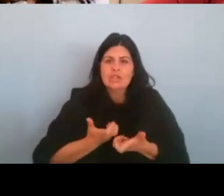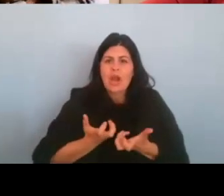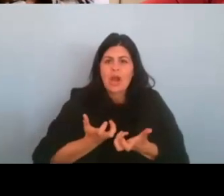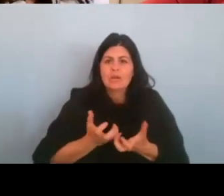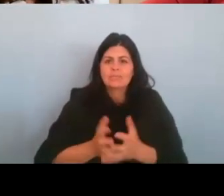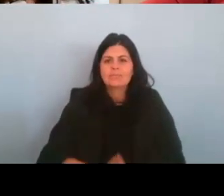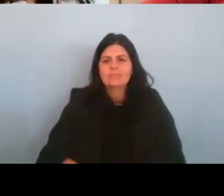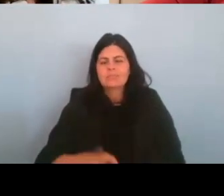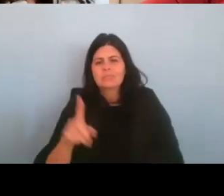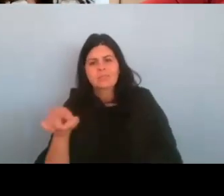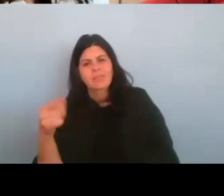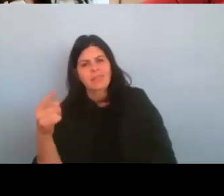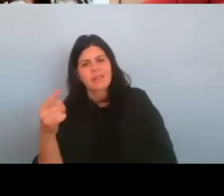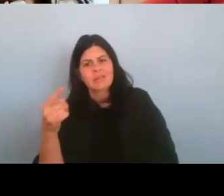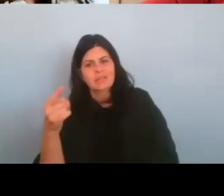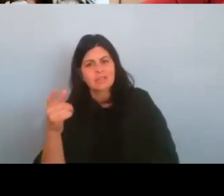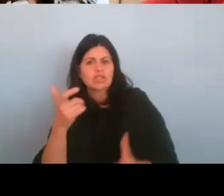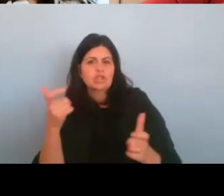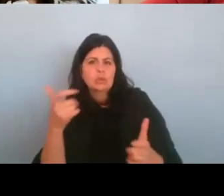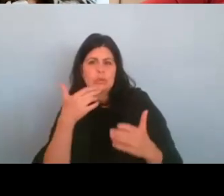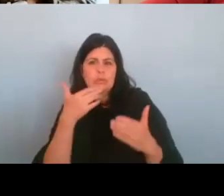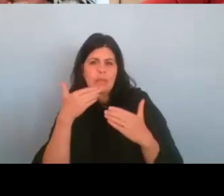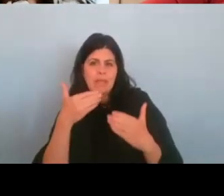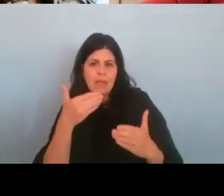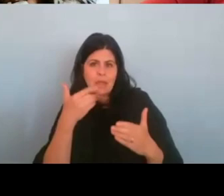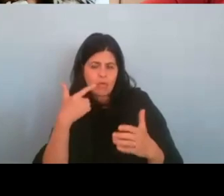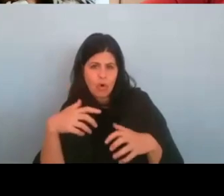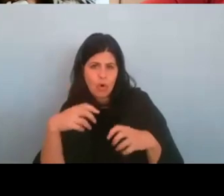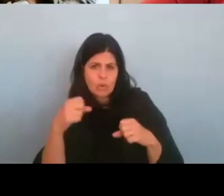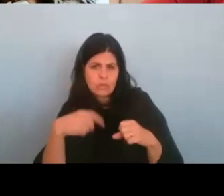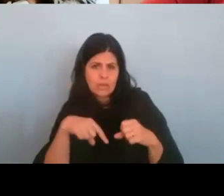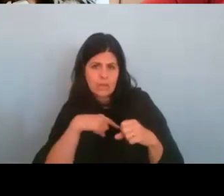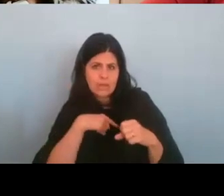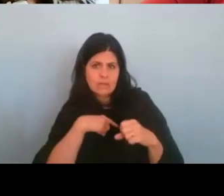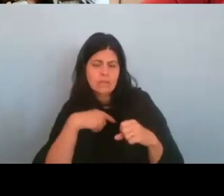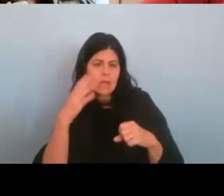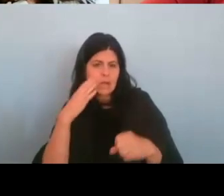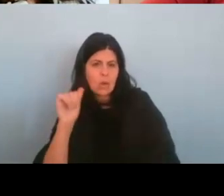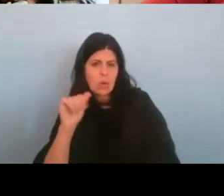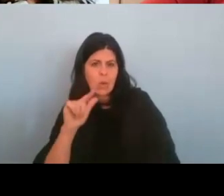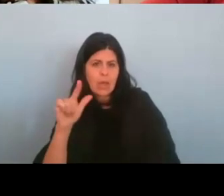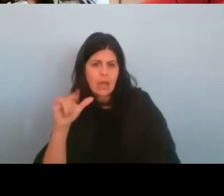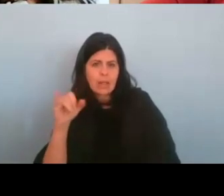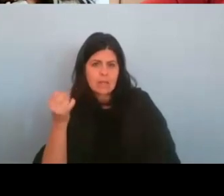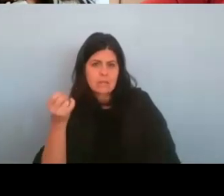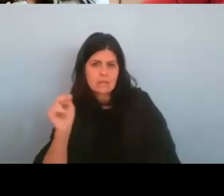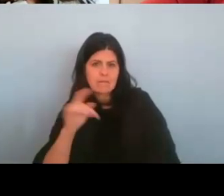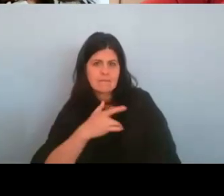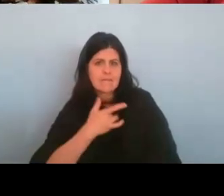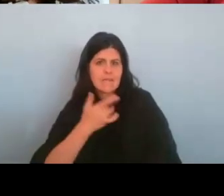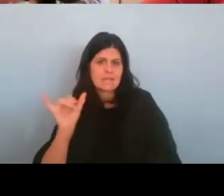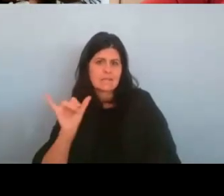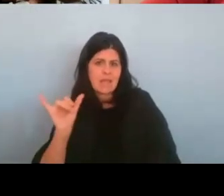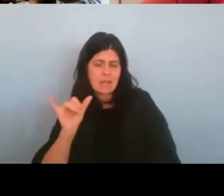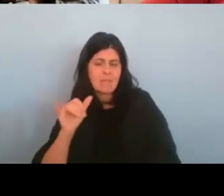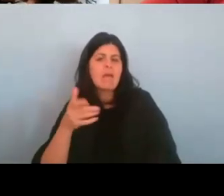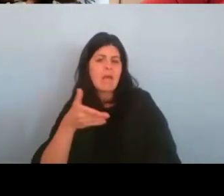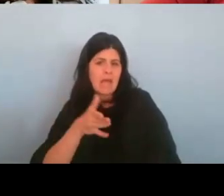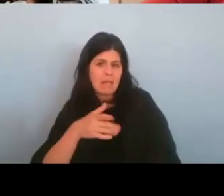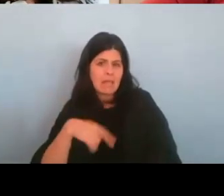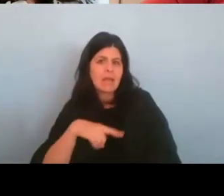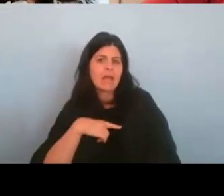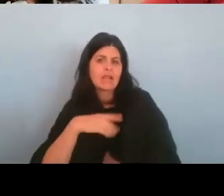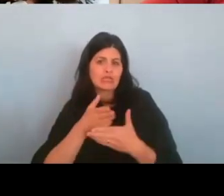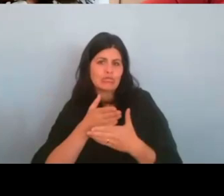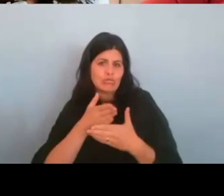Just a huge thank you for, for having us. know Allison feels the same way and, um, letting us share the story